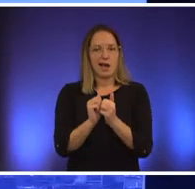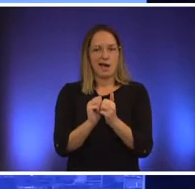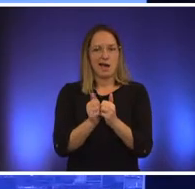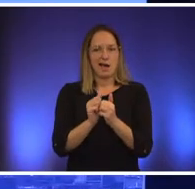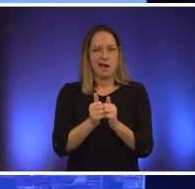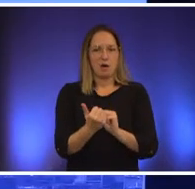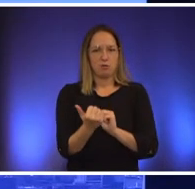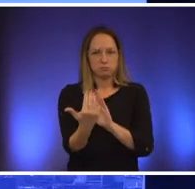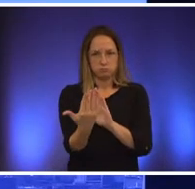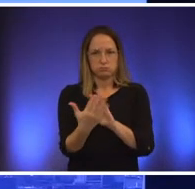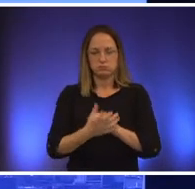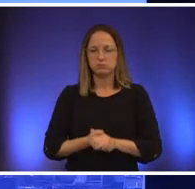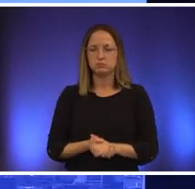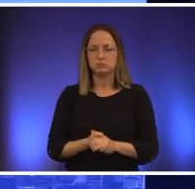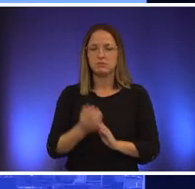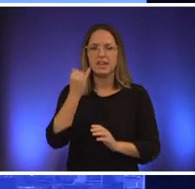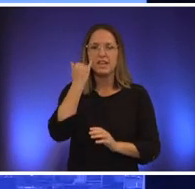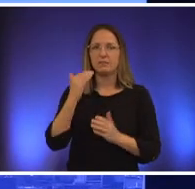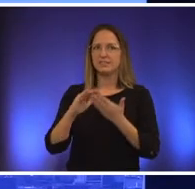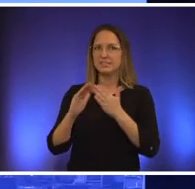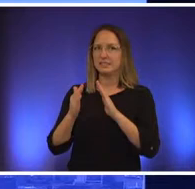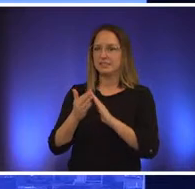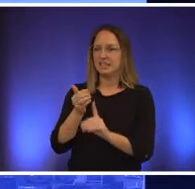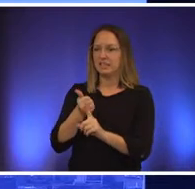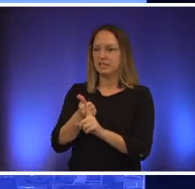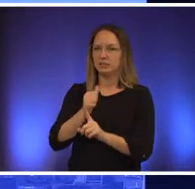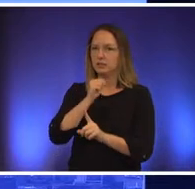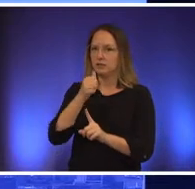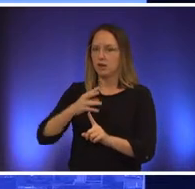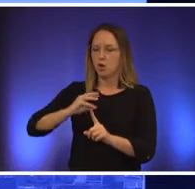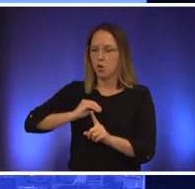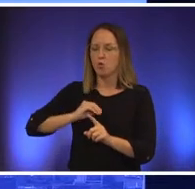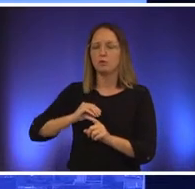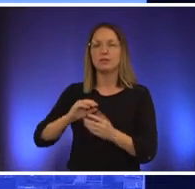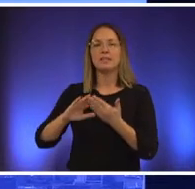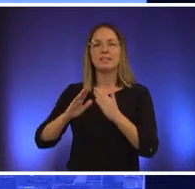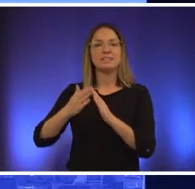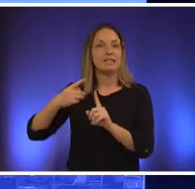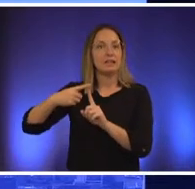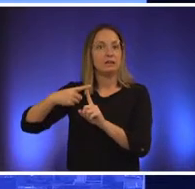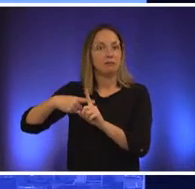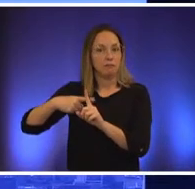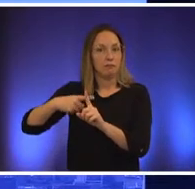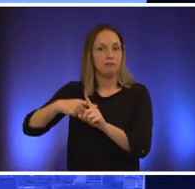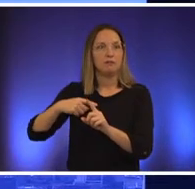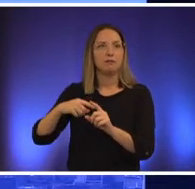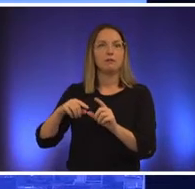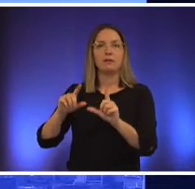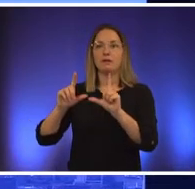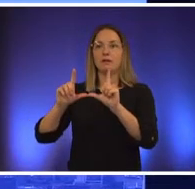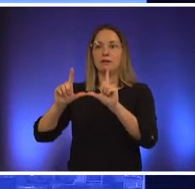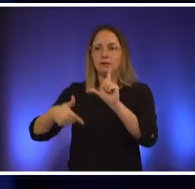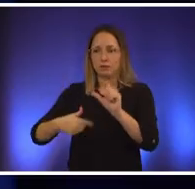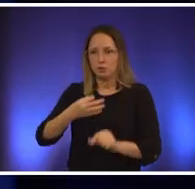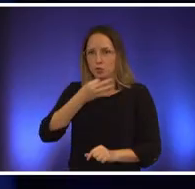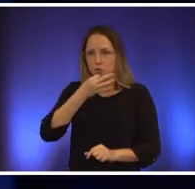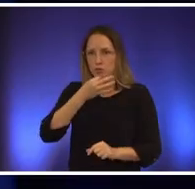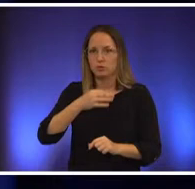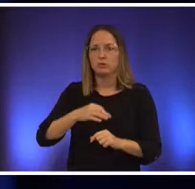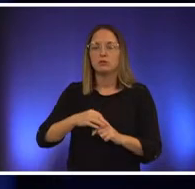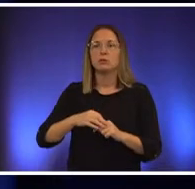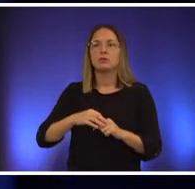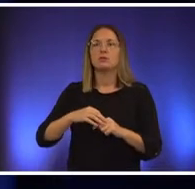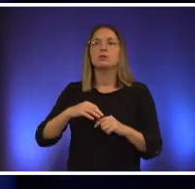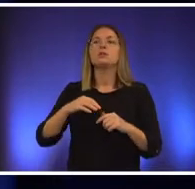have uh when the city doesn't own it and the city has a lease on it and the lease is up and so that's going to require uh the ability